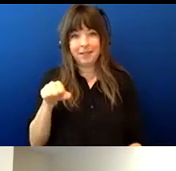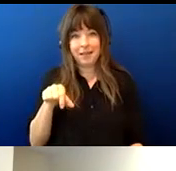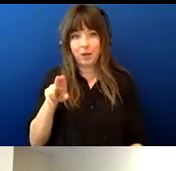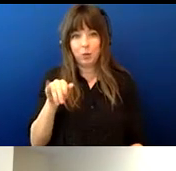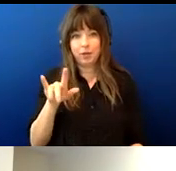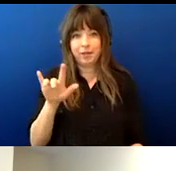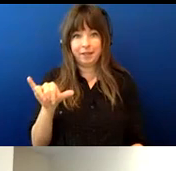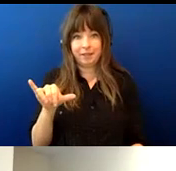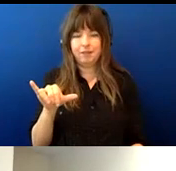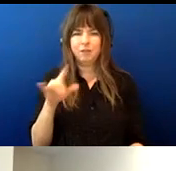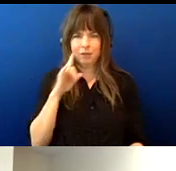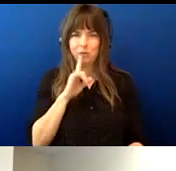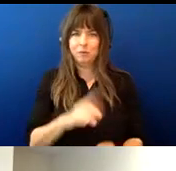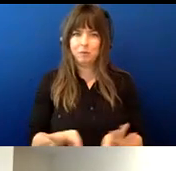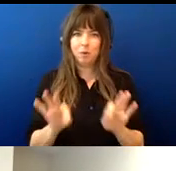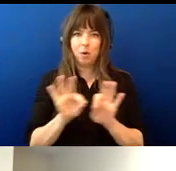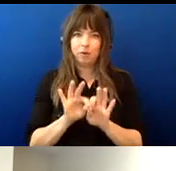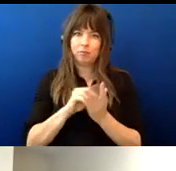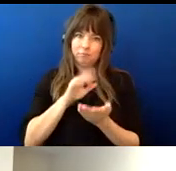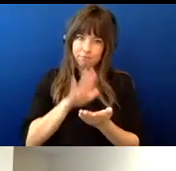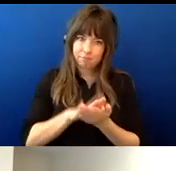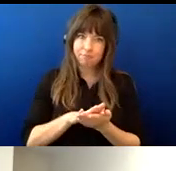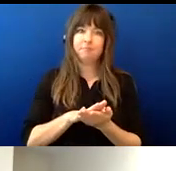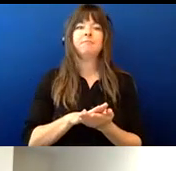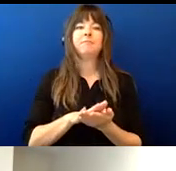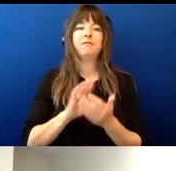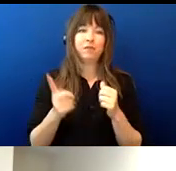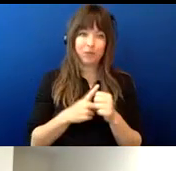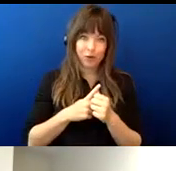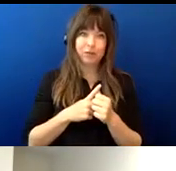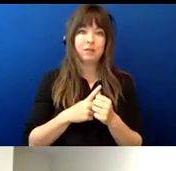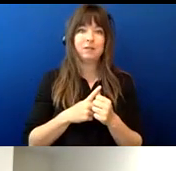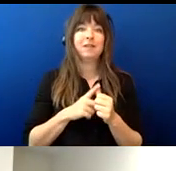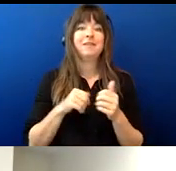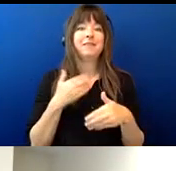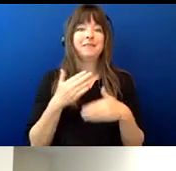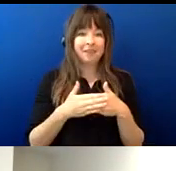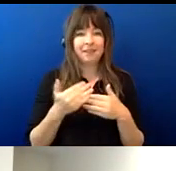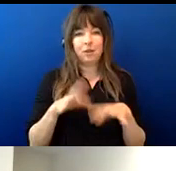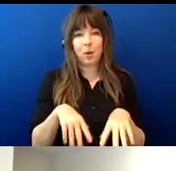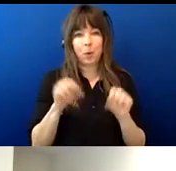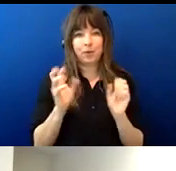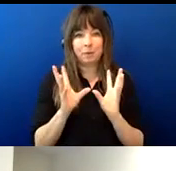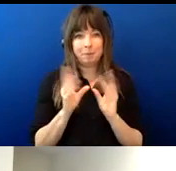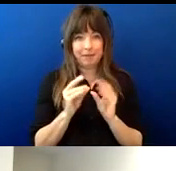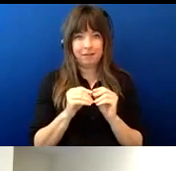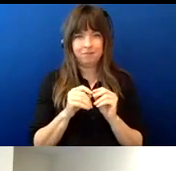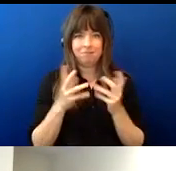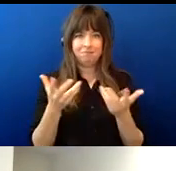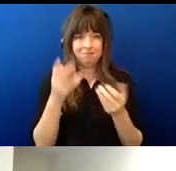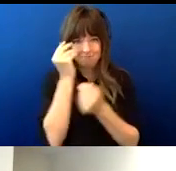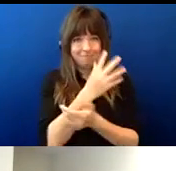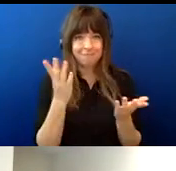place and have board approved policy before we came to this meeting we wanted to state that we are proactively looking to